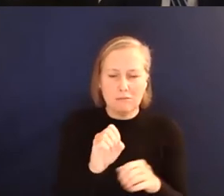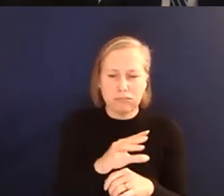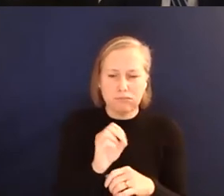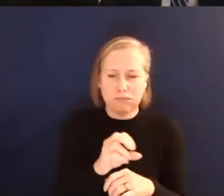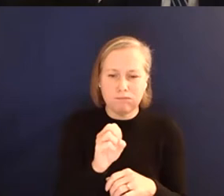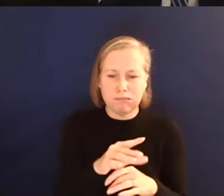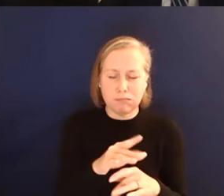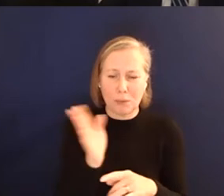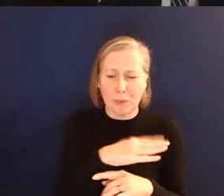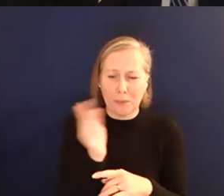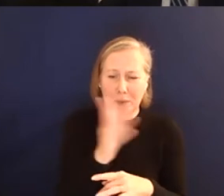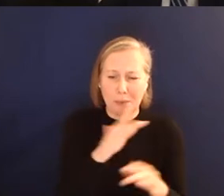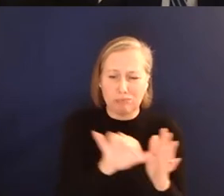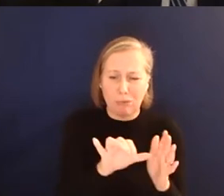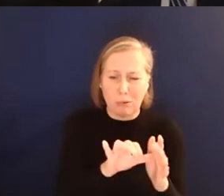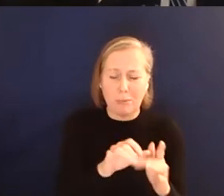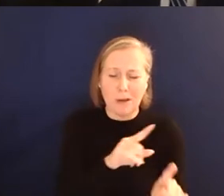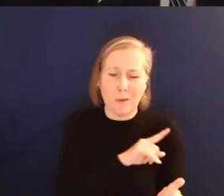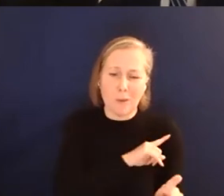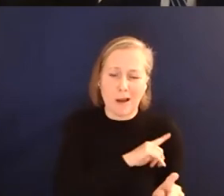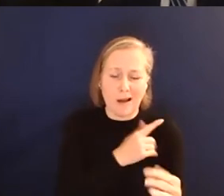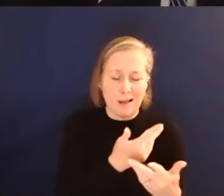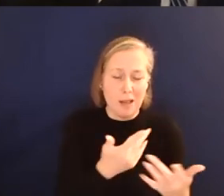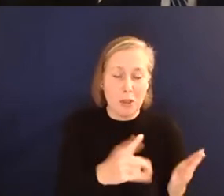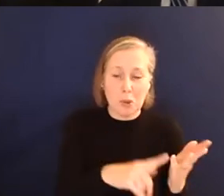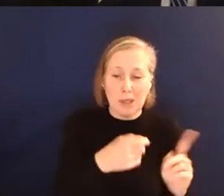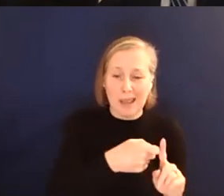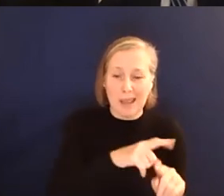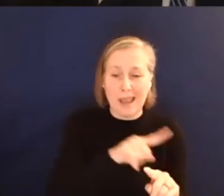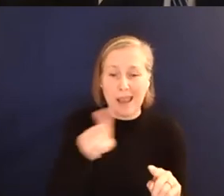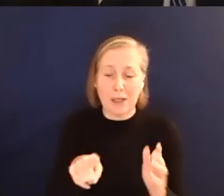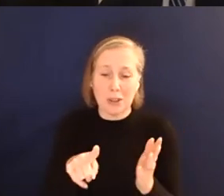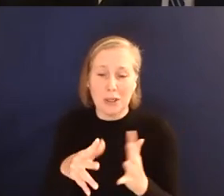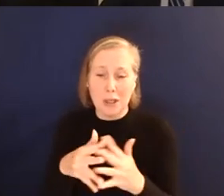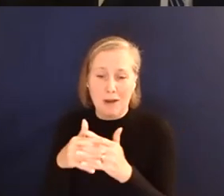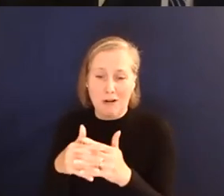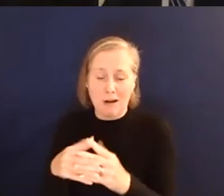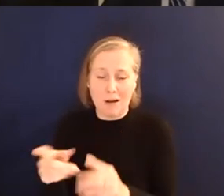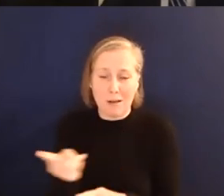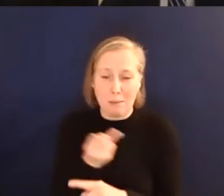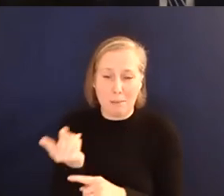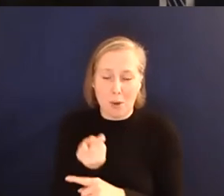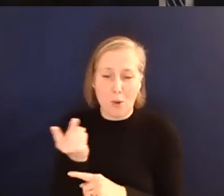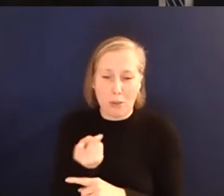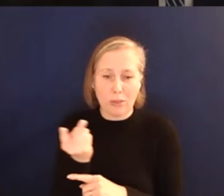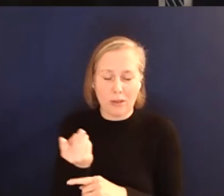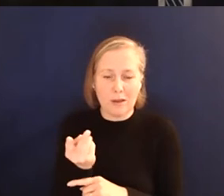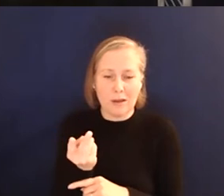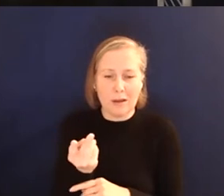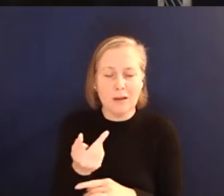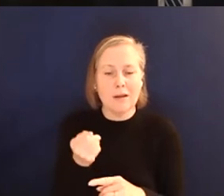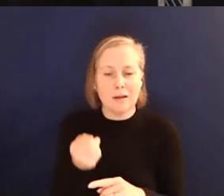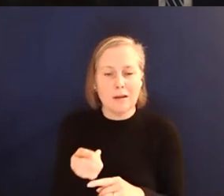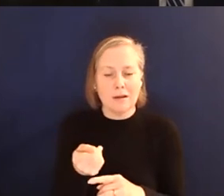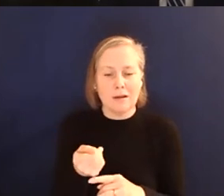problem, because both in the UK and in the US. Just recently, I read